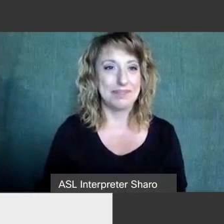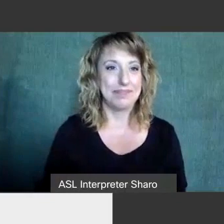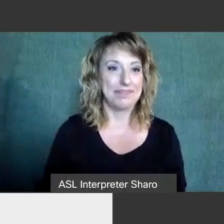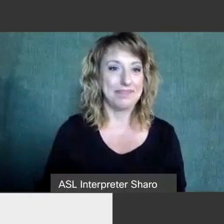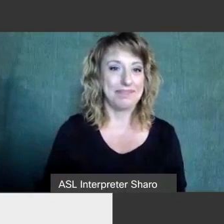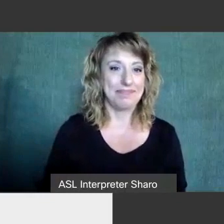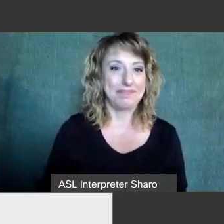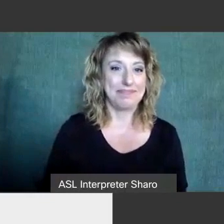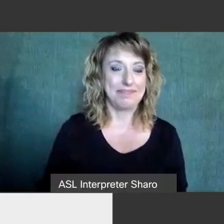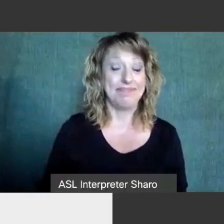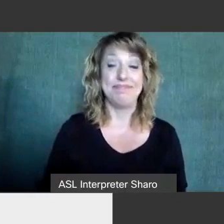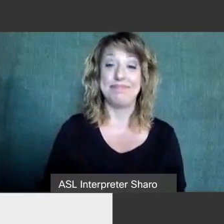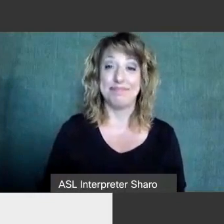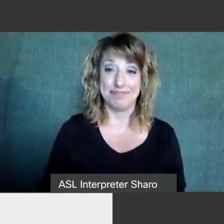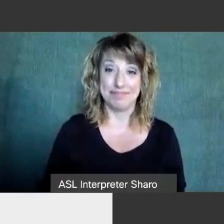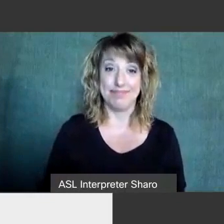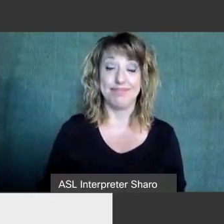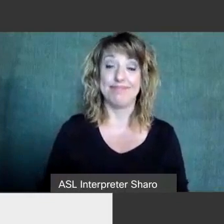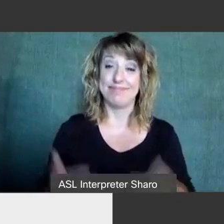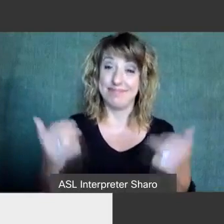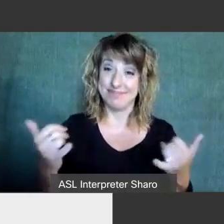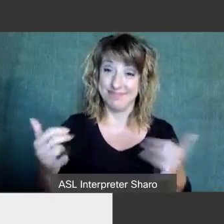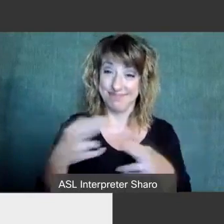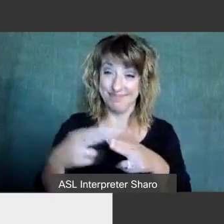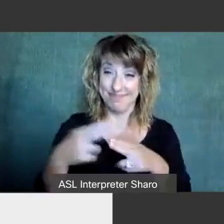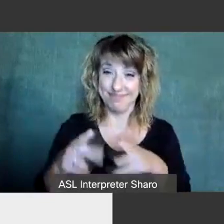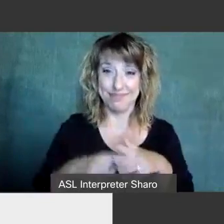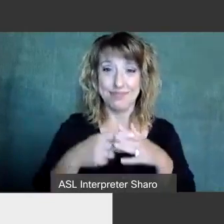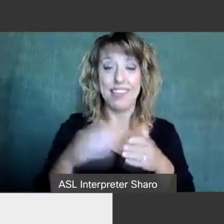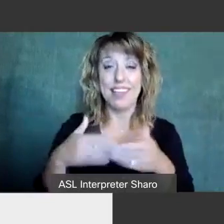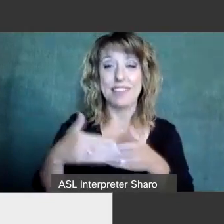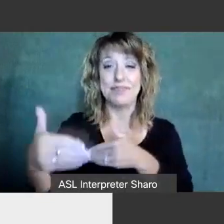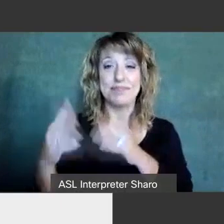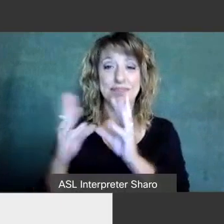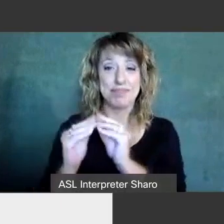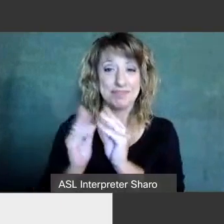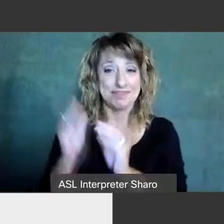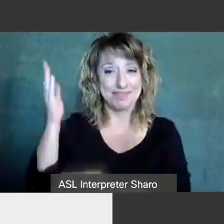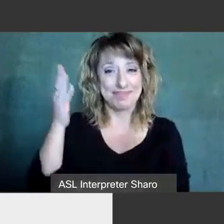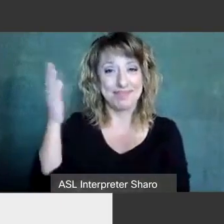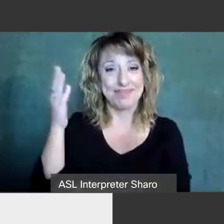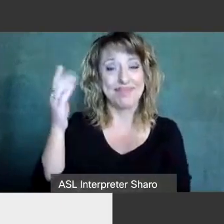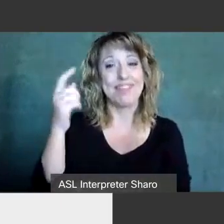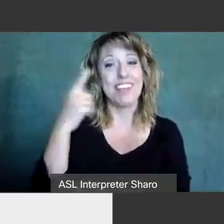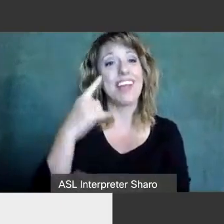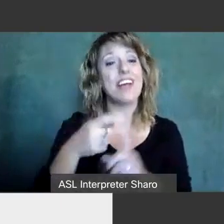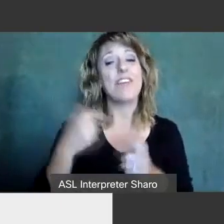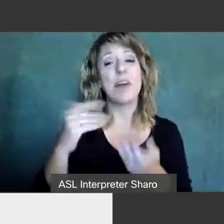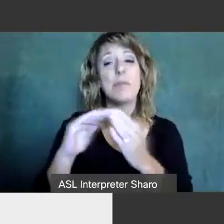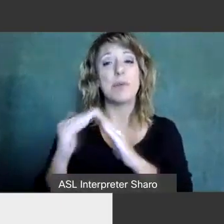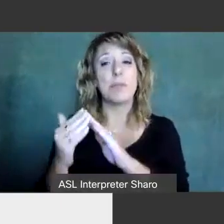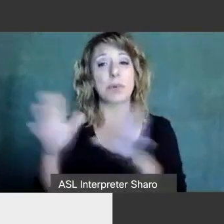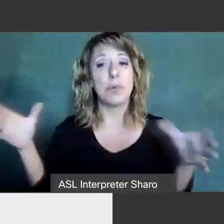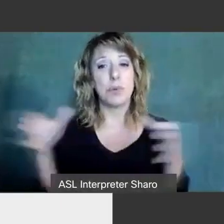We are now about to start our next session of the Community Alliance Summit